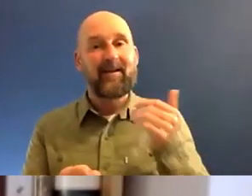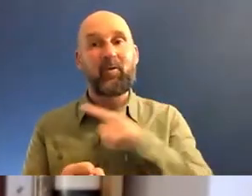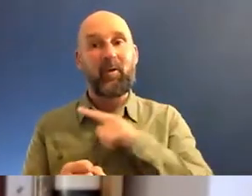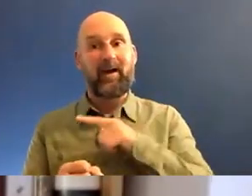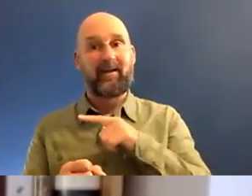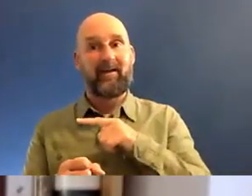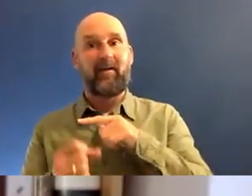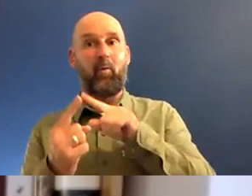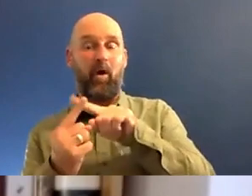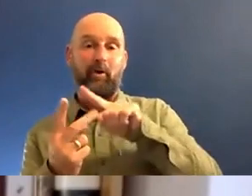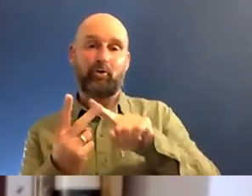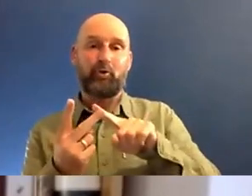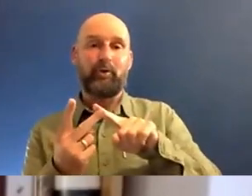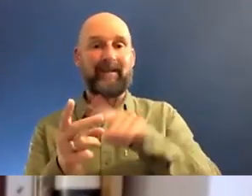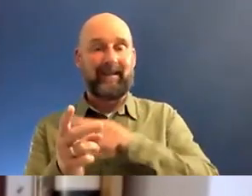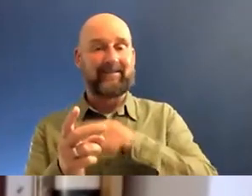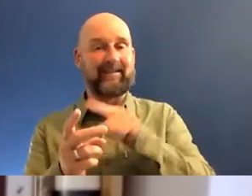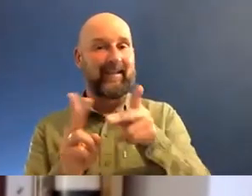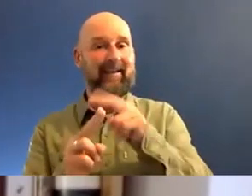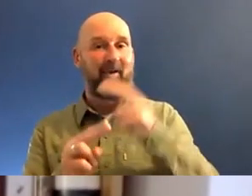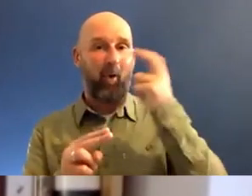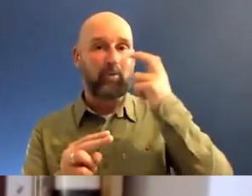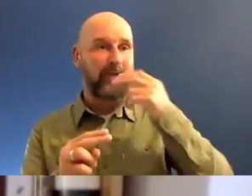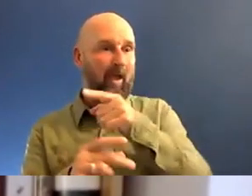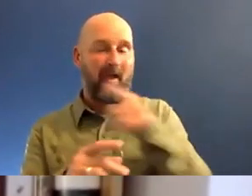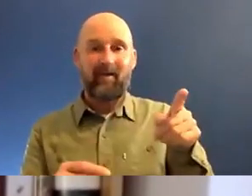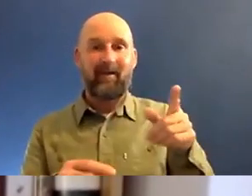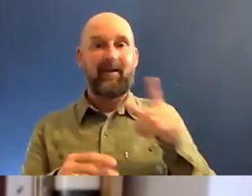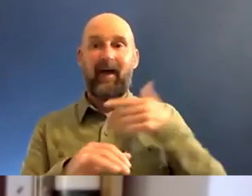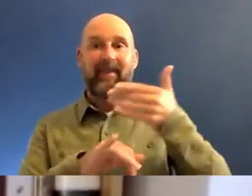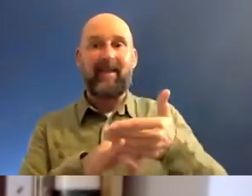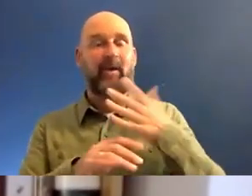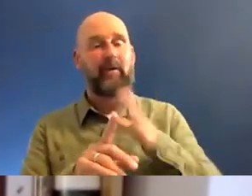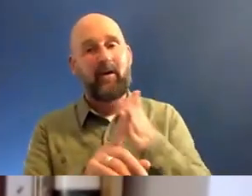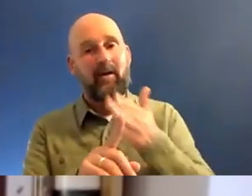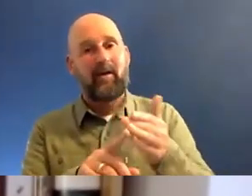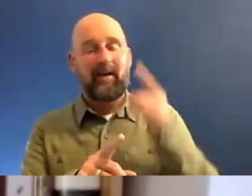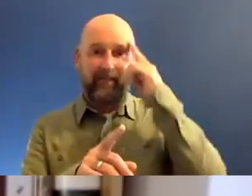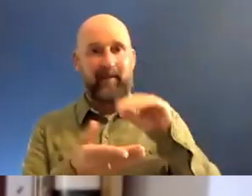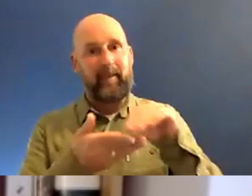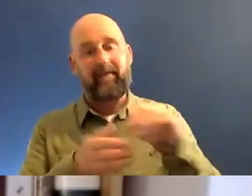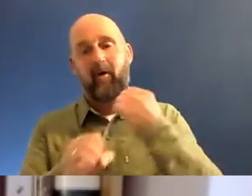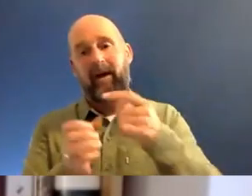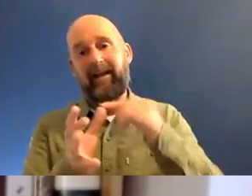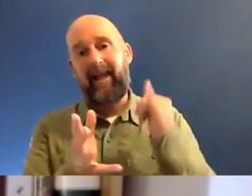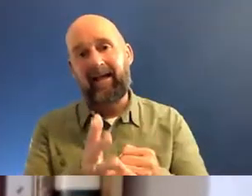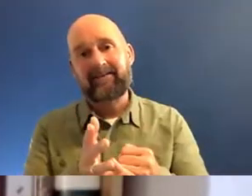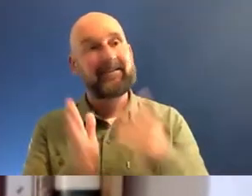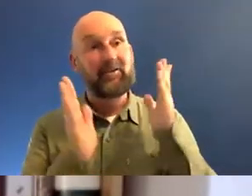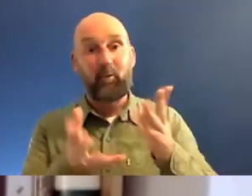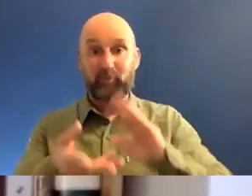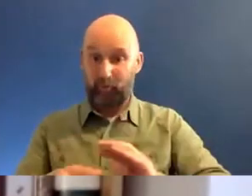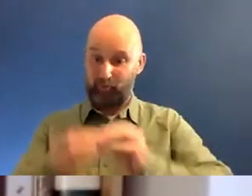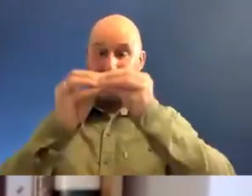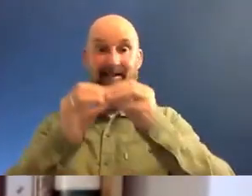or three years may be. But if you're in your whatever generation you are, by the end, you don't want to have to worry about the gas bill. If you're an artist, you want to be able to